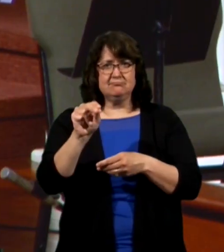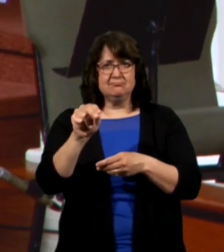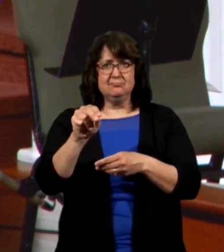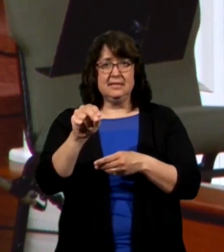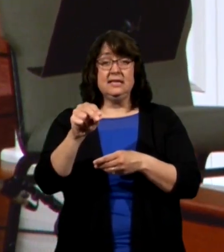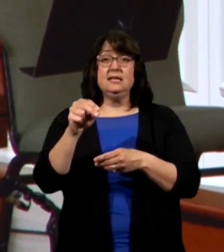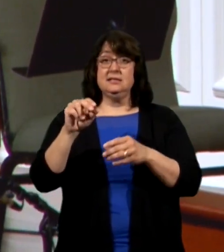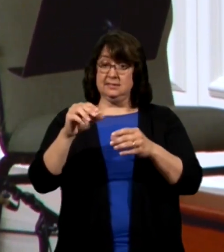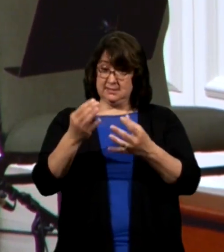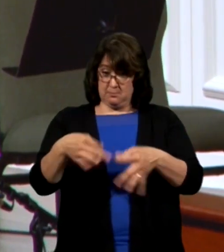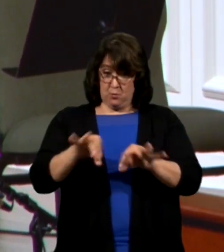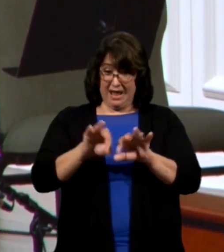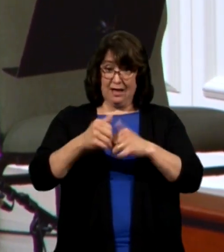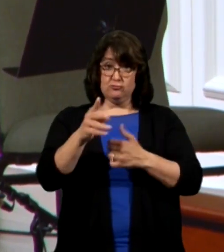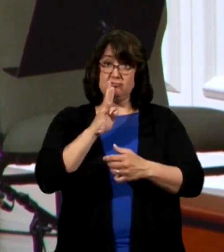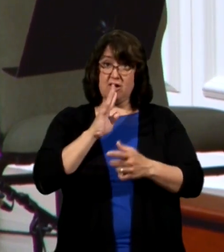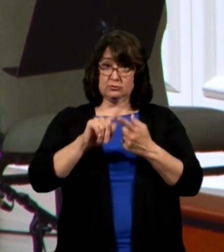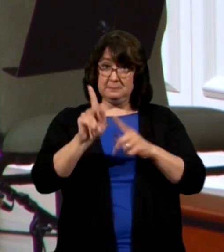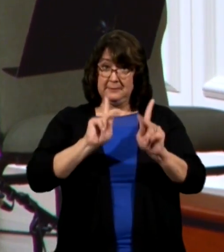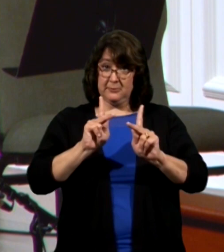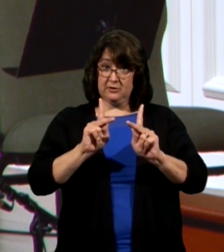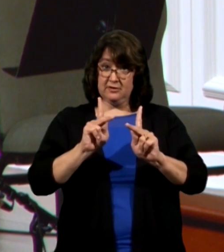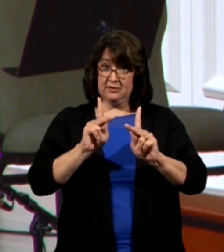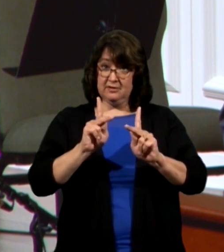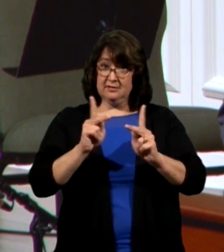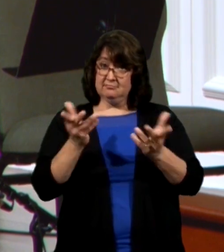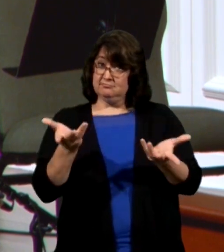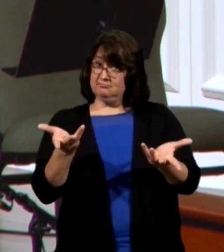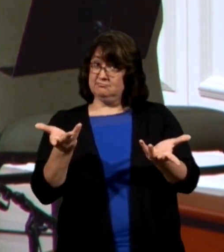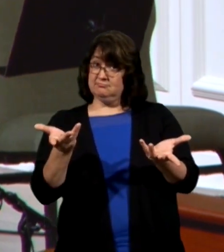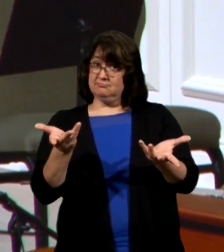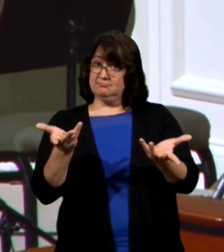matter how you talk to people I